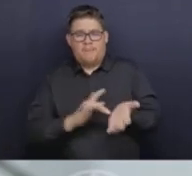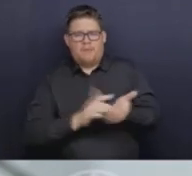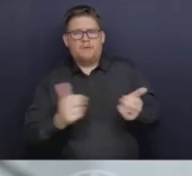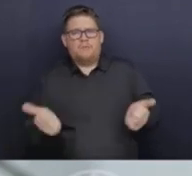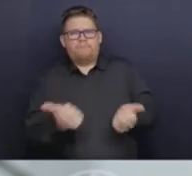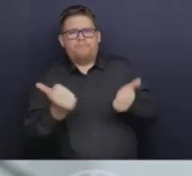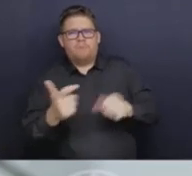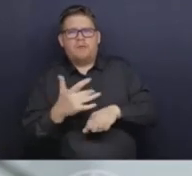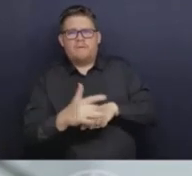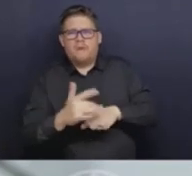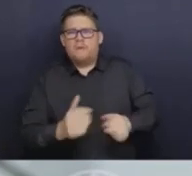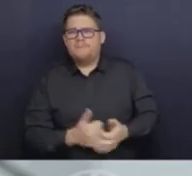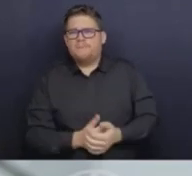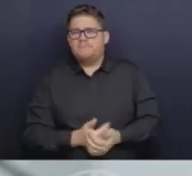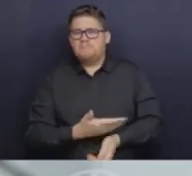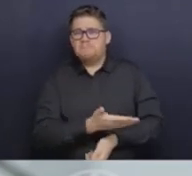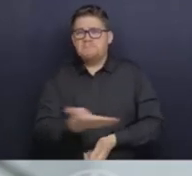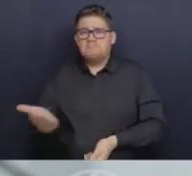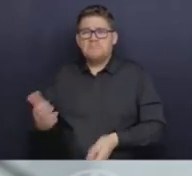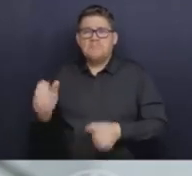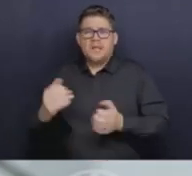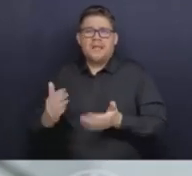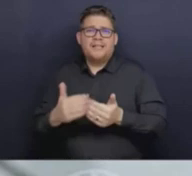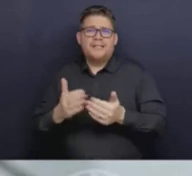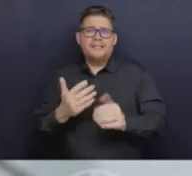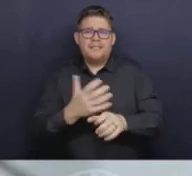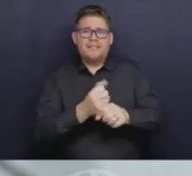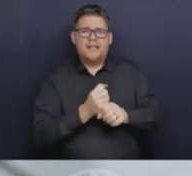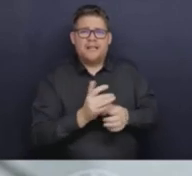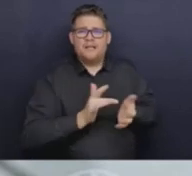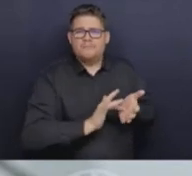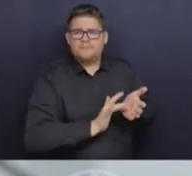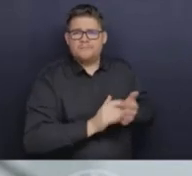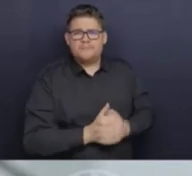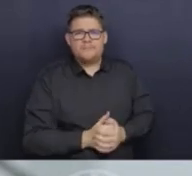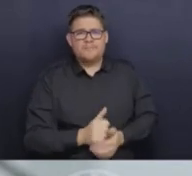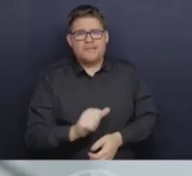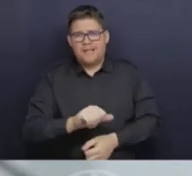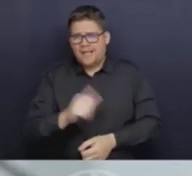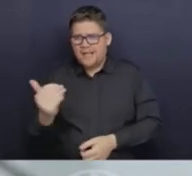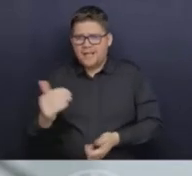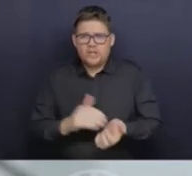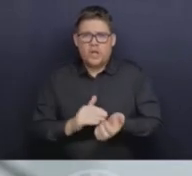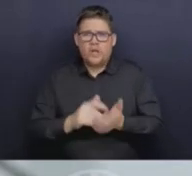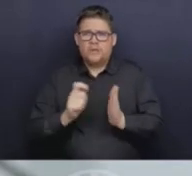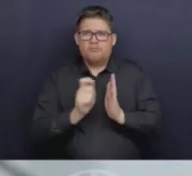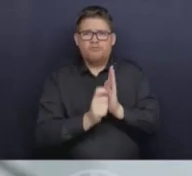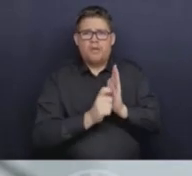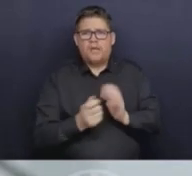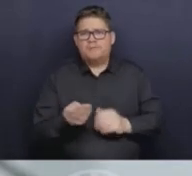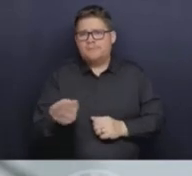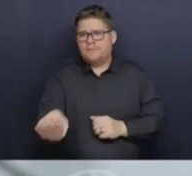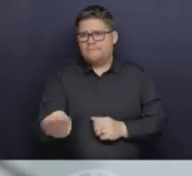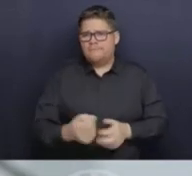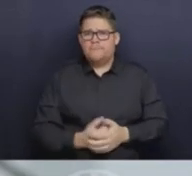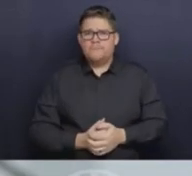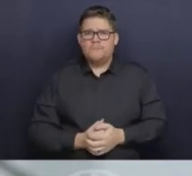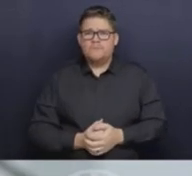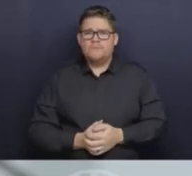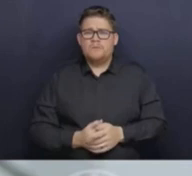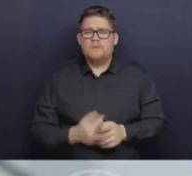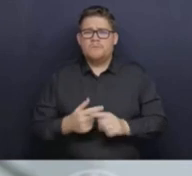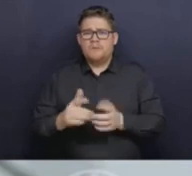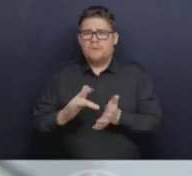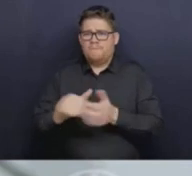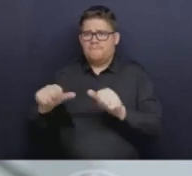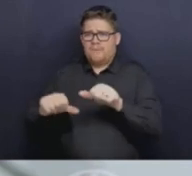have access to it much more widely. It can be prescribed by any physician. And it's available in pharmacies across the province. And we still